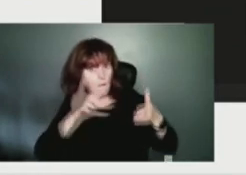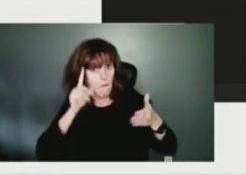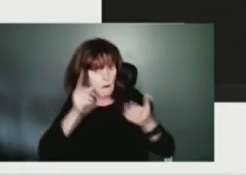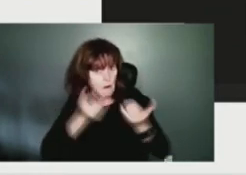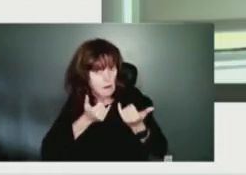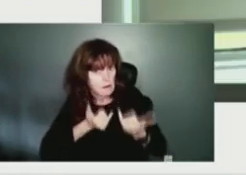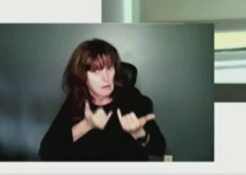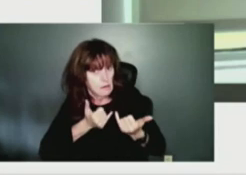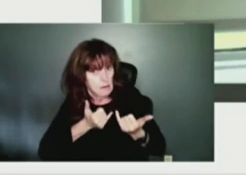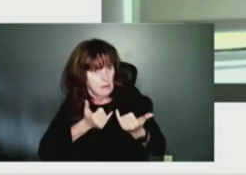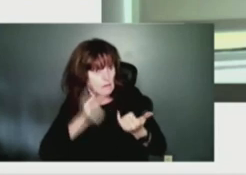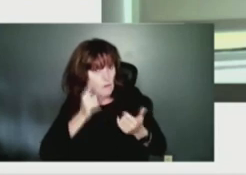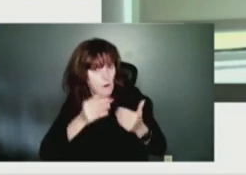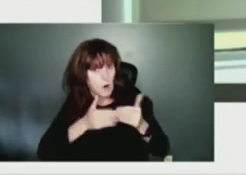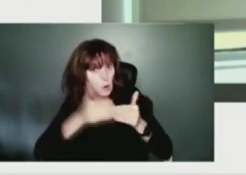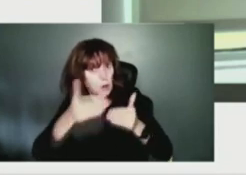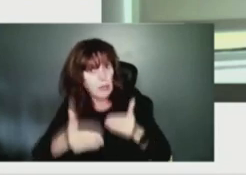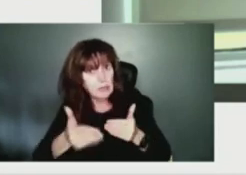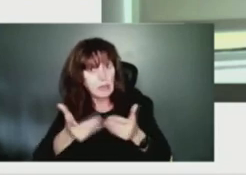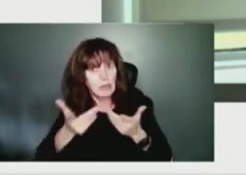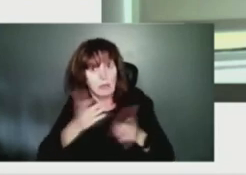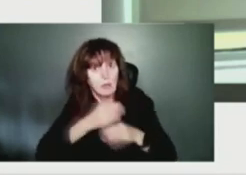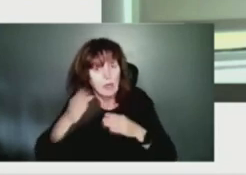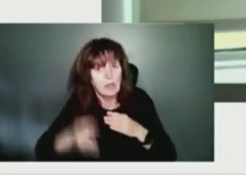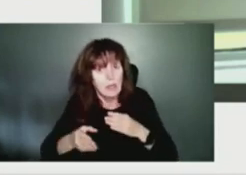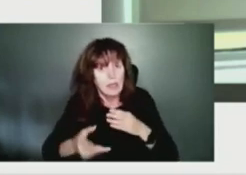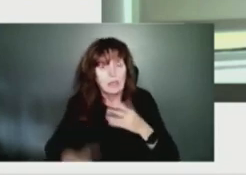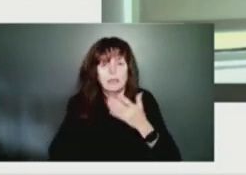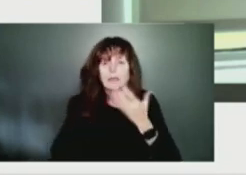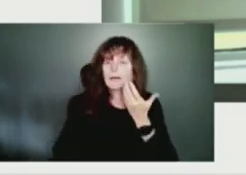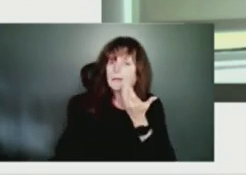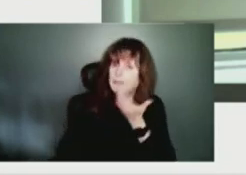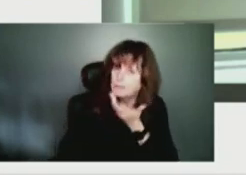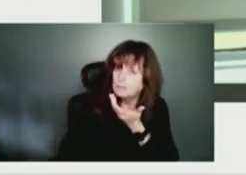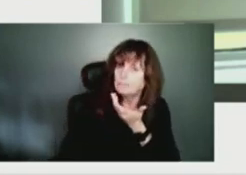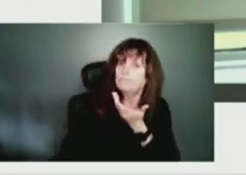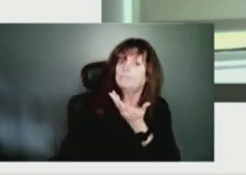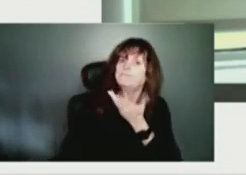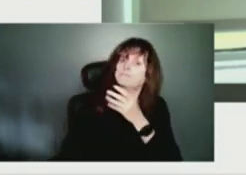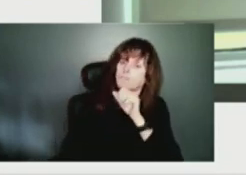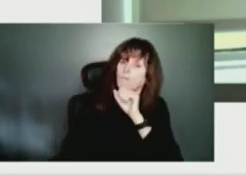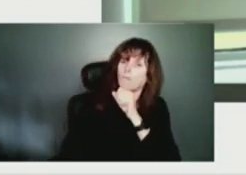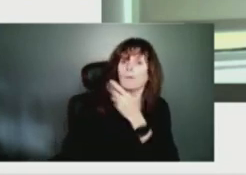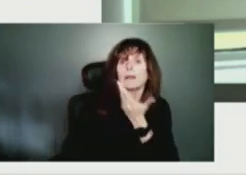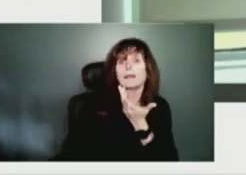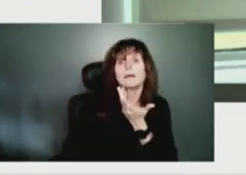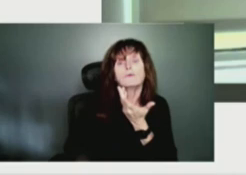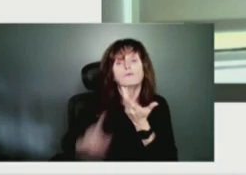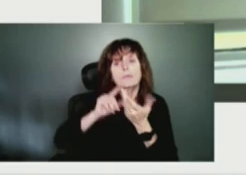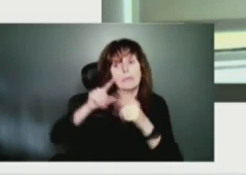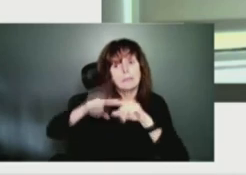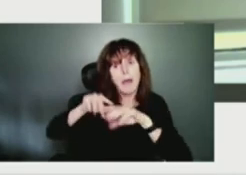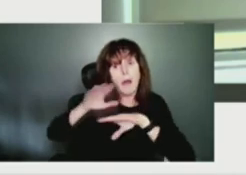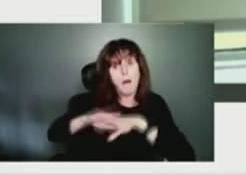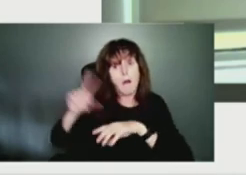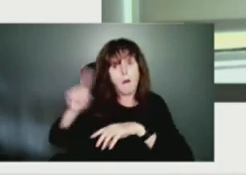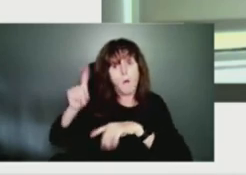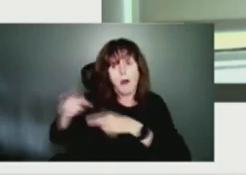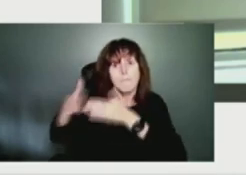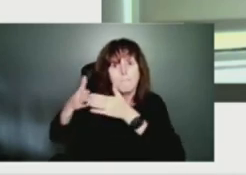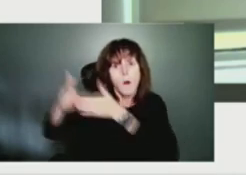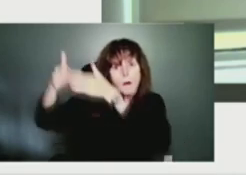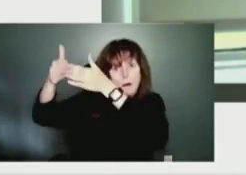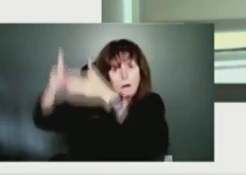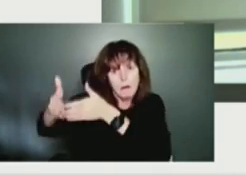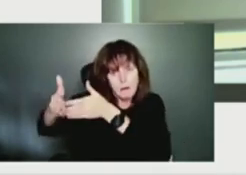Most yacht clubs and marinas have their own internal policy in regards to what you should be doing with your recreational vessel. So if anybody's wondering